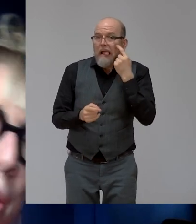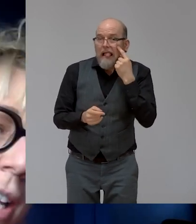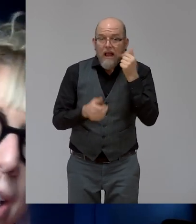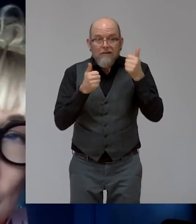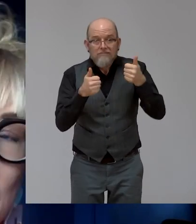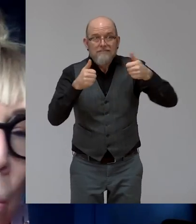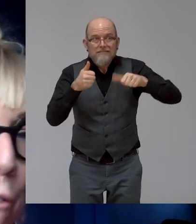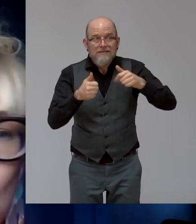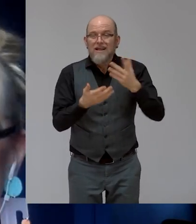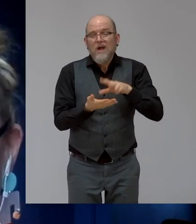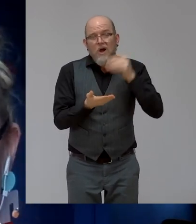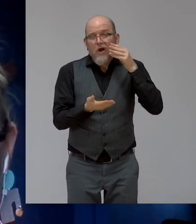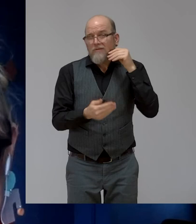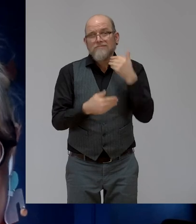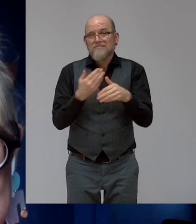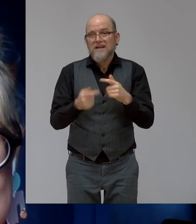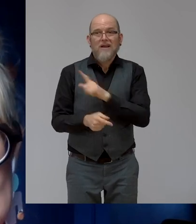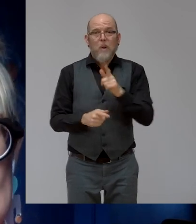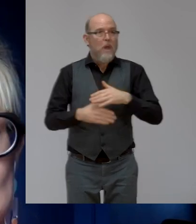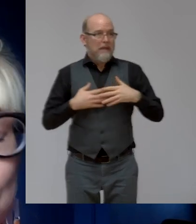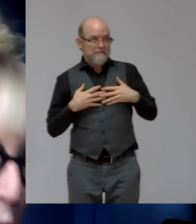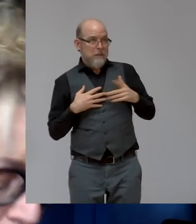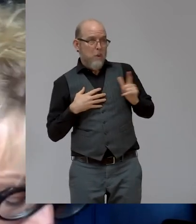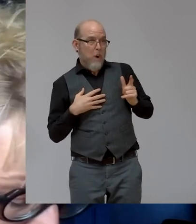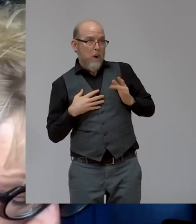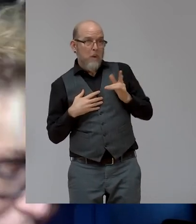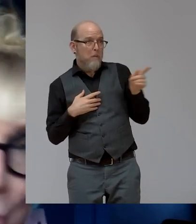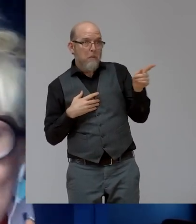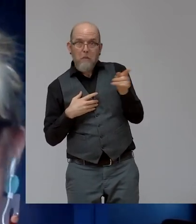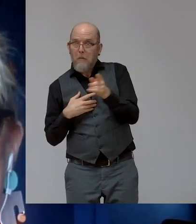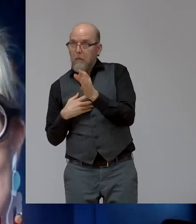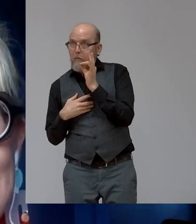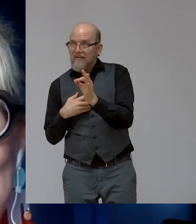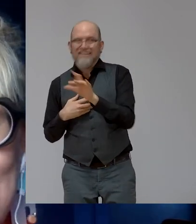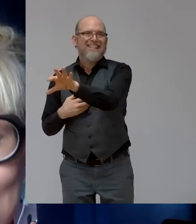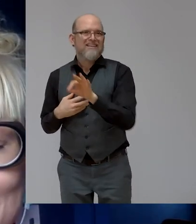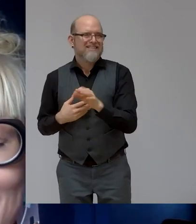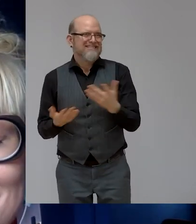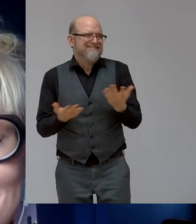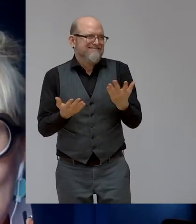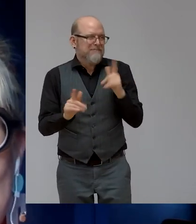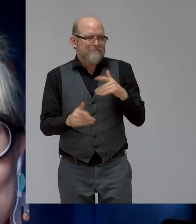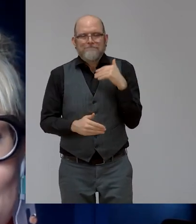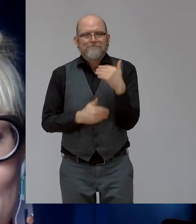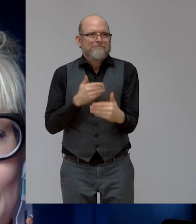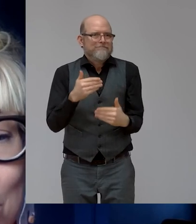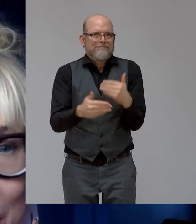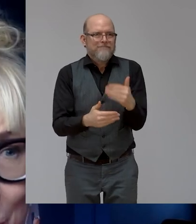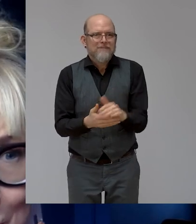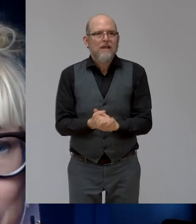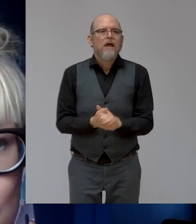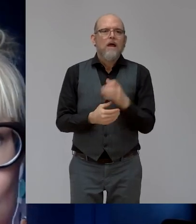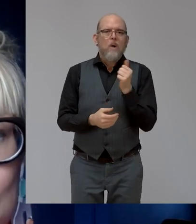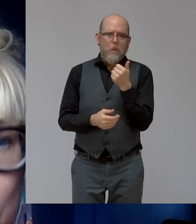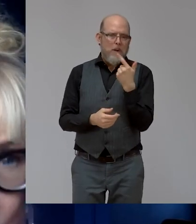turning, turning away from because it's too complicated. Now, I I have we have a few more minutes left and I'm going to ask the same question of the